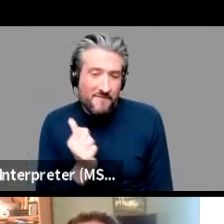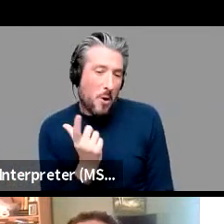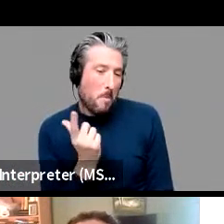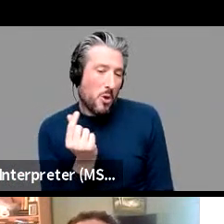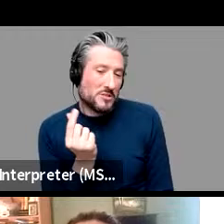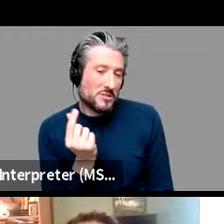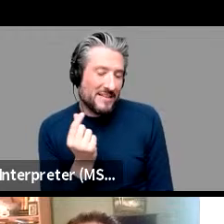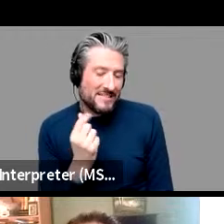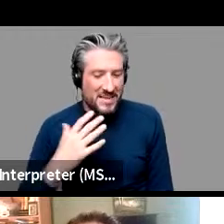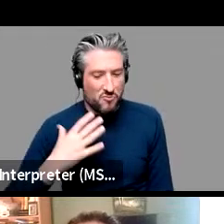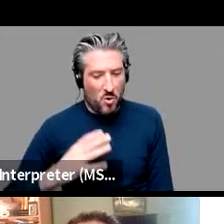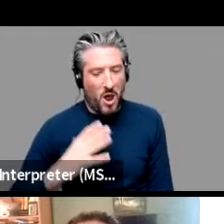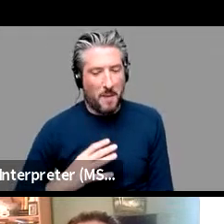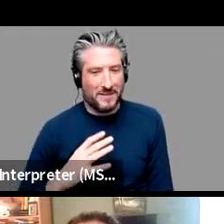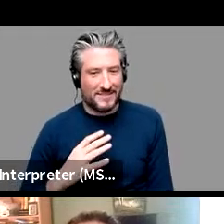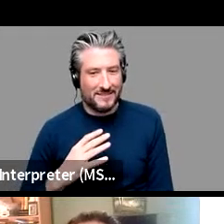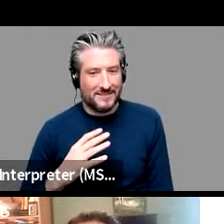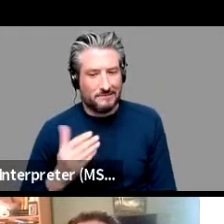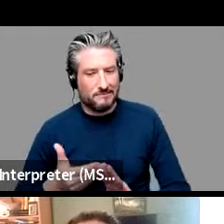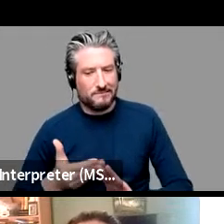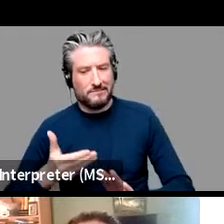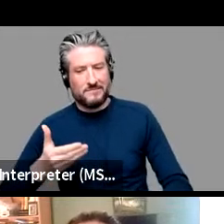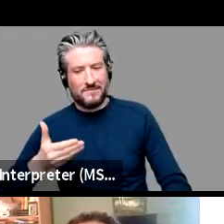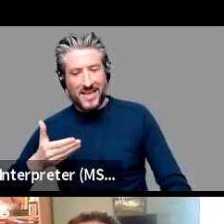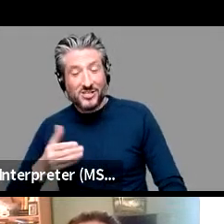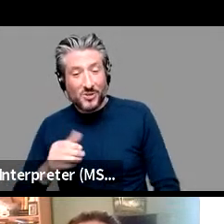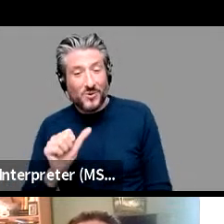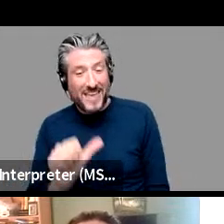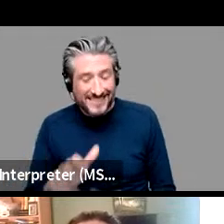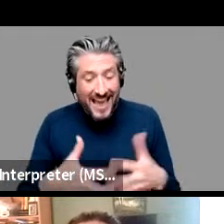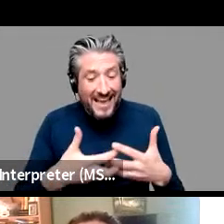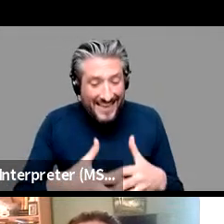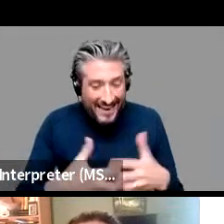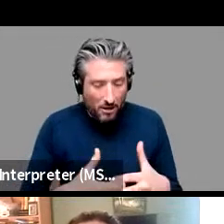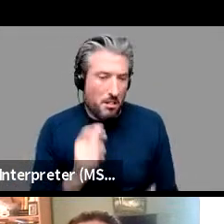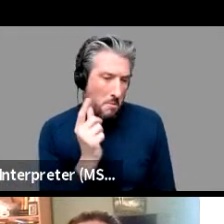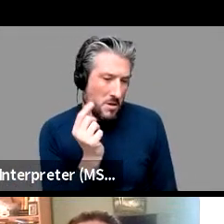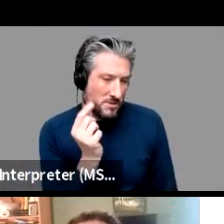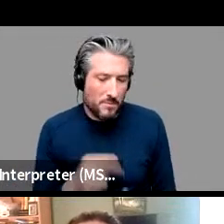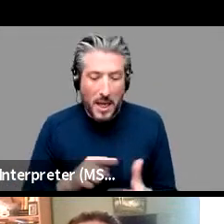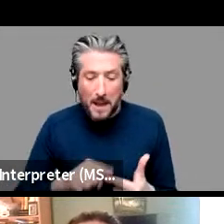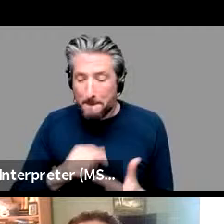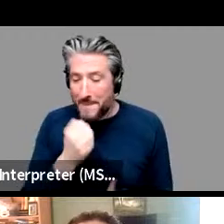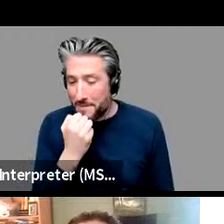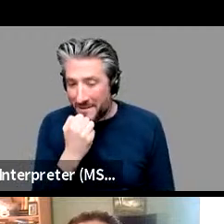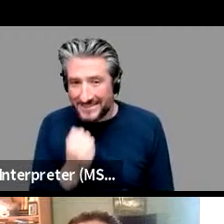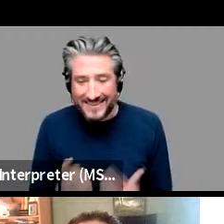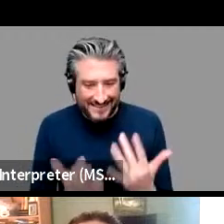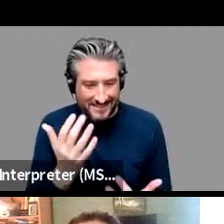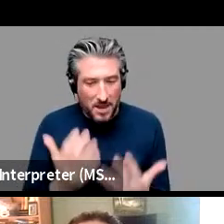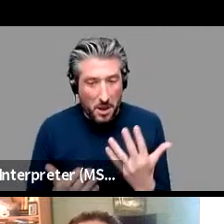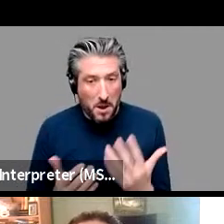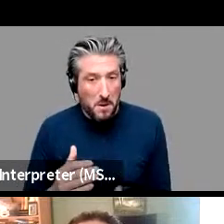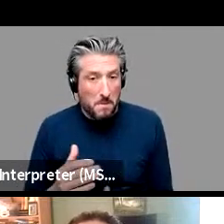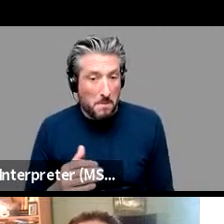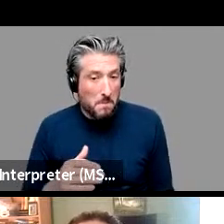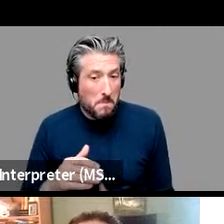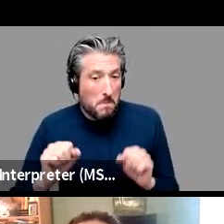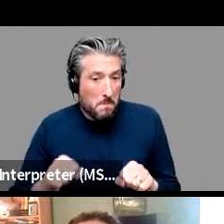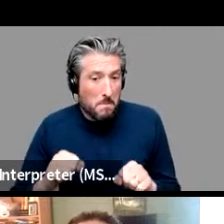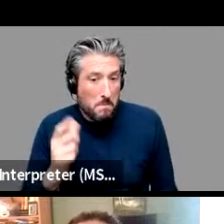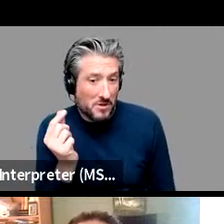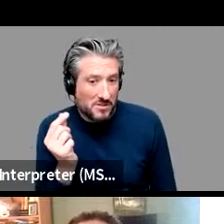technically it's possible mathematically it's possible but are we still doing things then in a way that we know this this is how it happens um